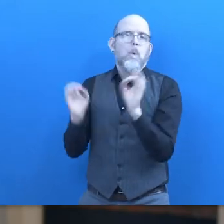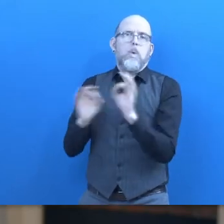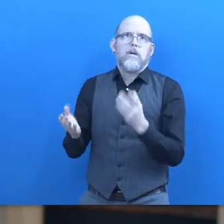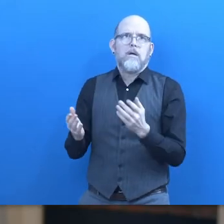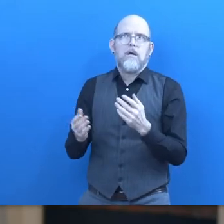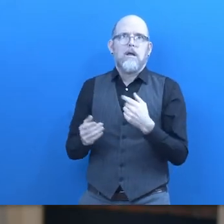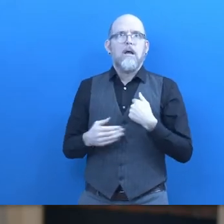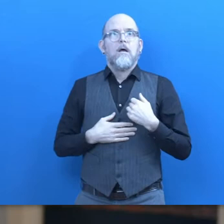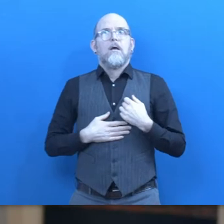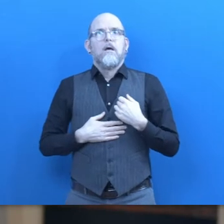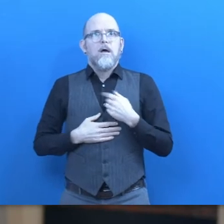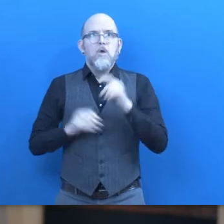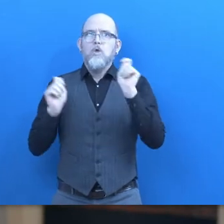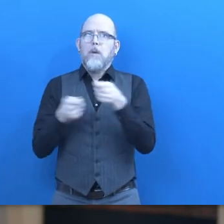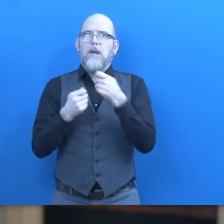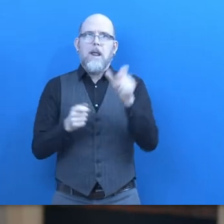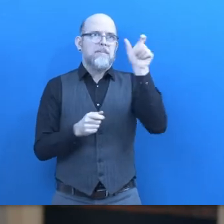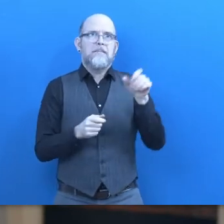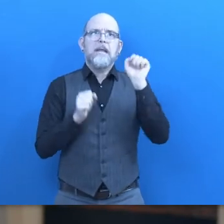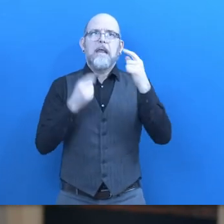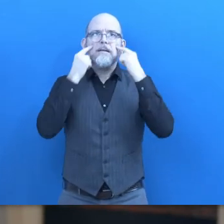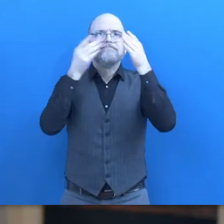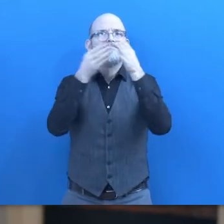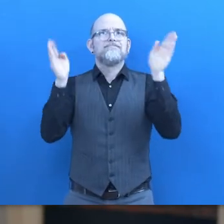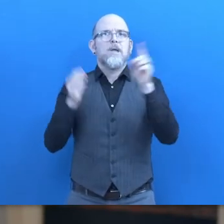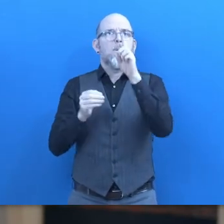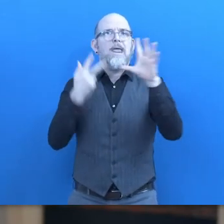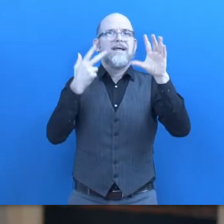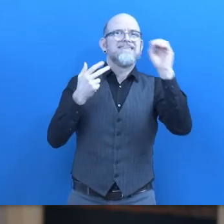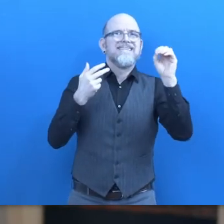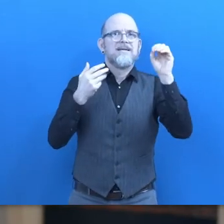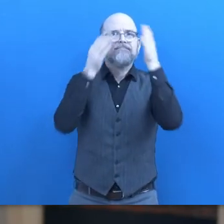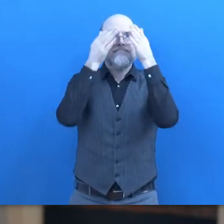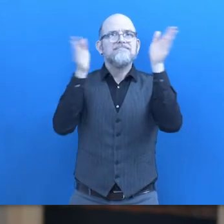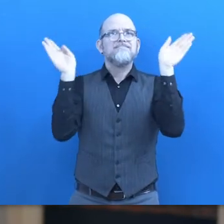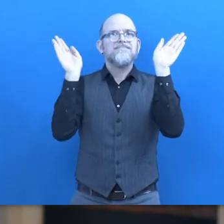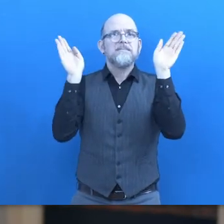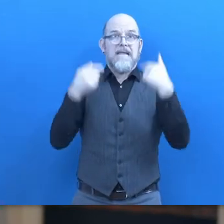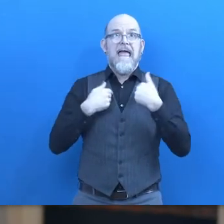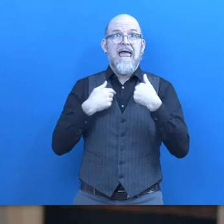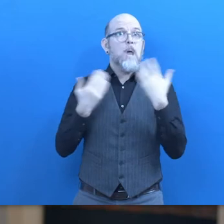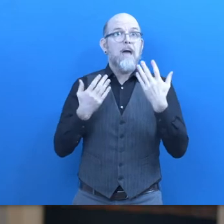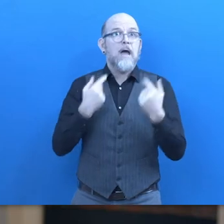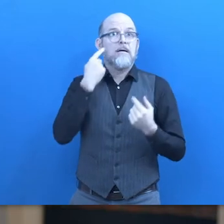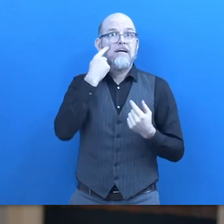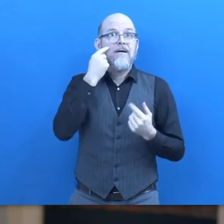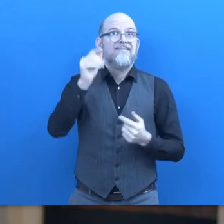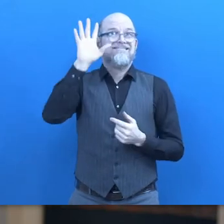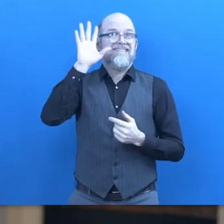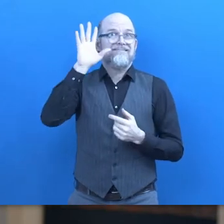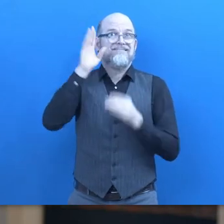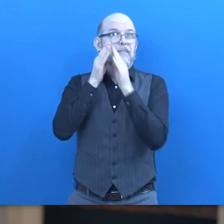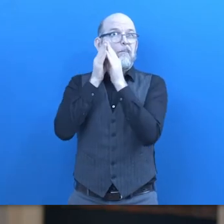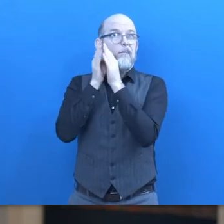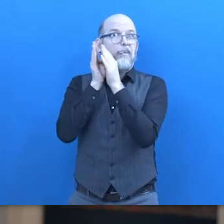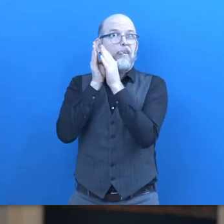sighted person has a hundred and eighty degrees of peripheral vision from right to left and top to bottom I am down to five degrees of peripheral